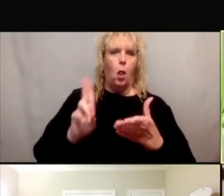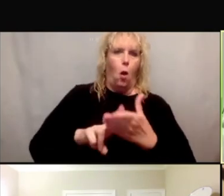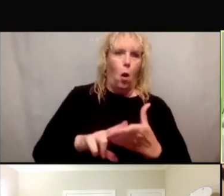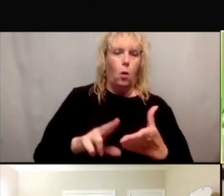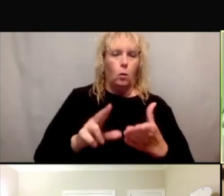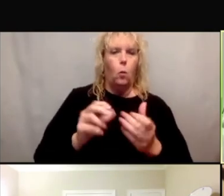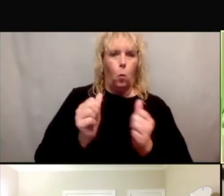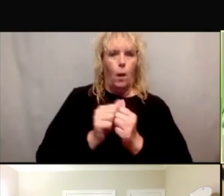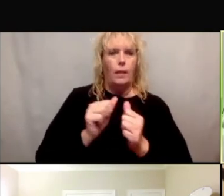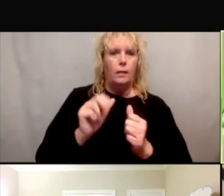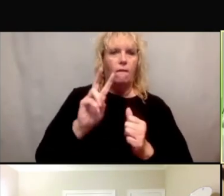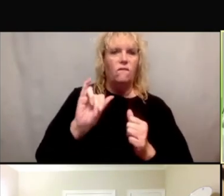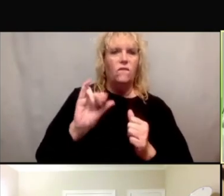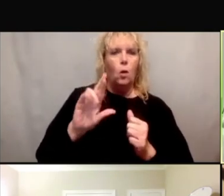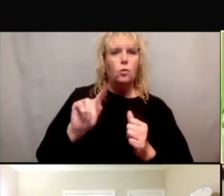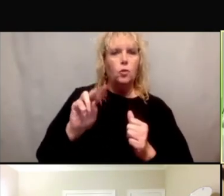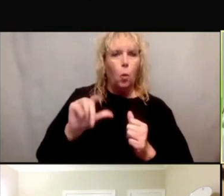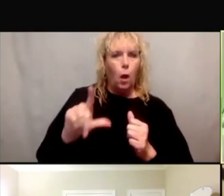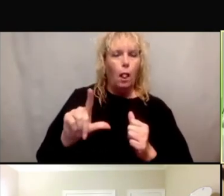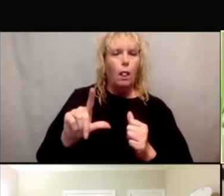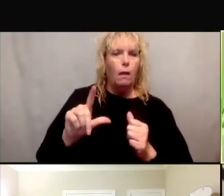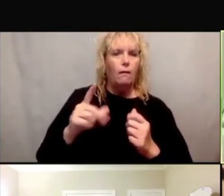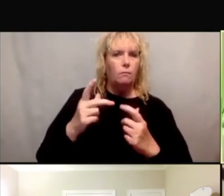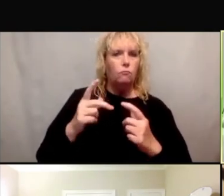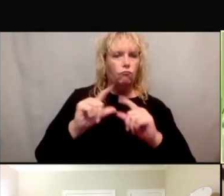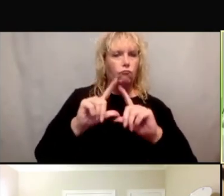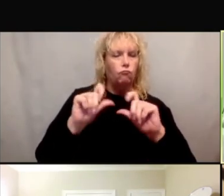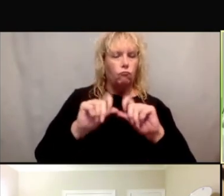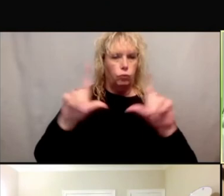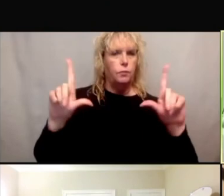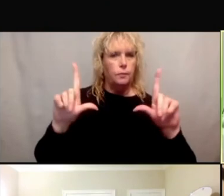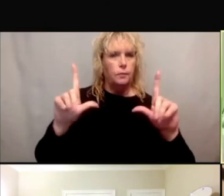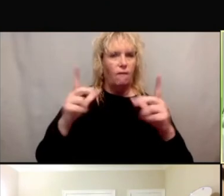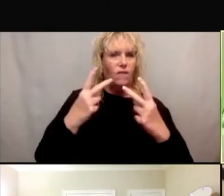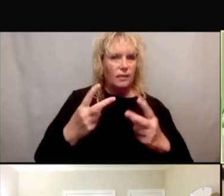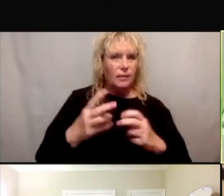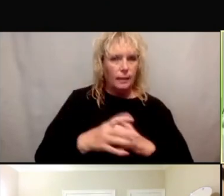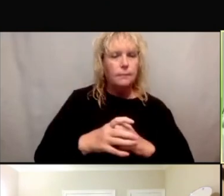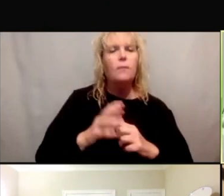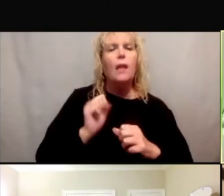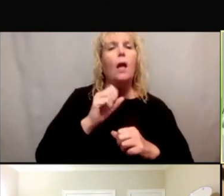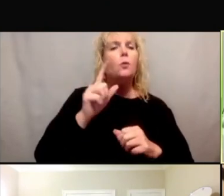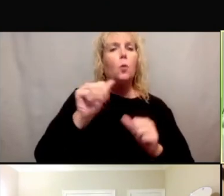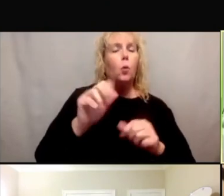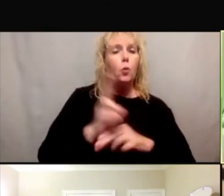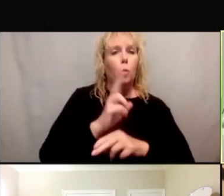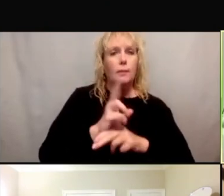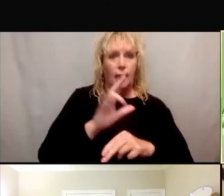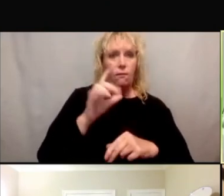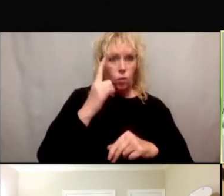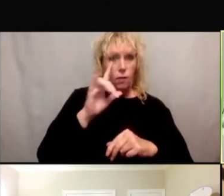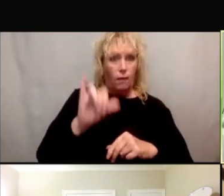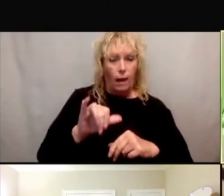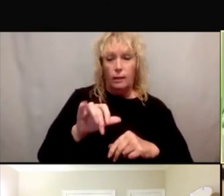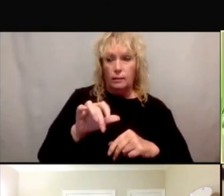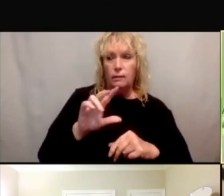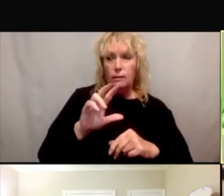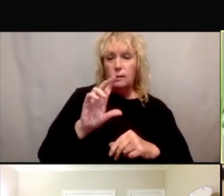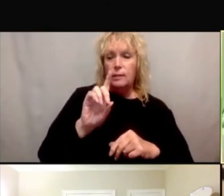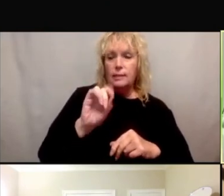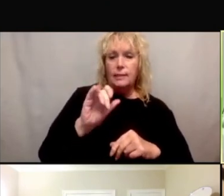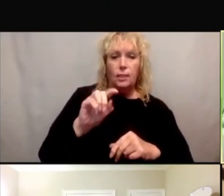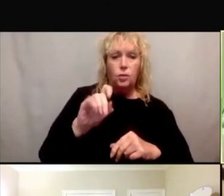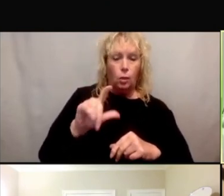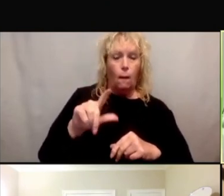with a virtual type of visit. And so I think, you know, this type of education for using digital platforms can be translated for